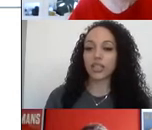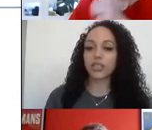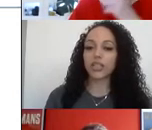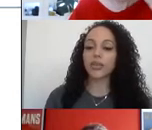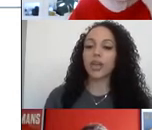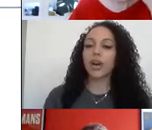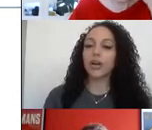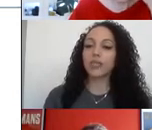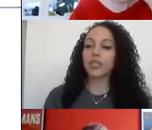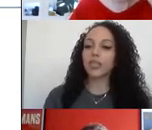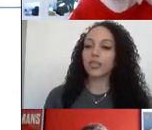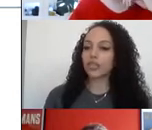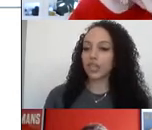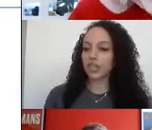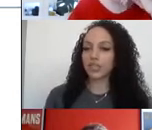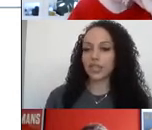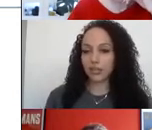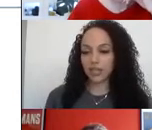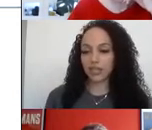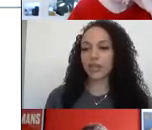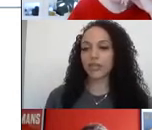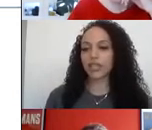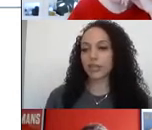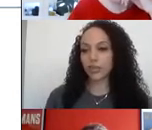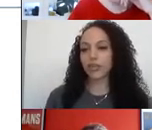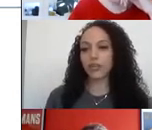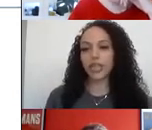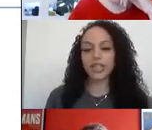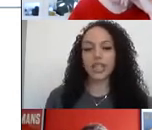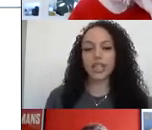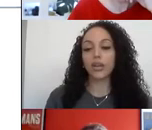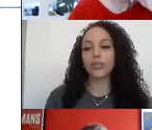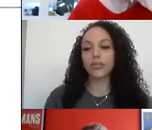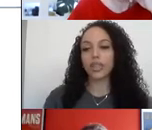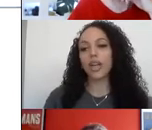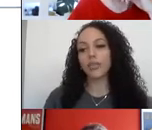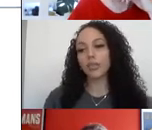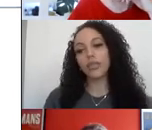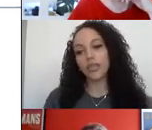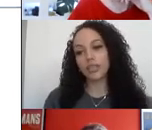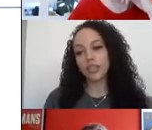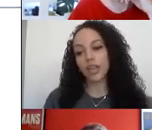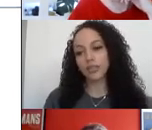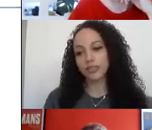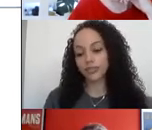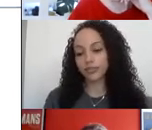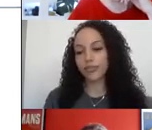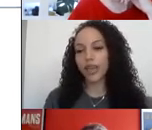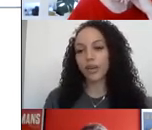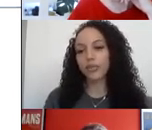essentially. So I'm just going to move straight into CPD, because I know, obviously, that's why you're here today. So hopefully you'll find this